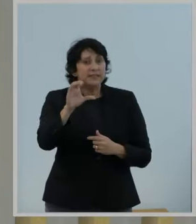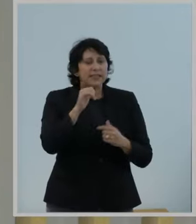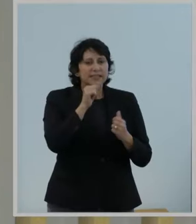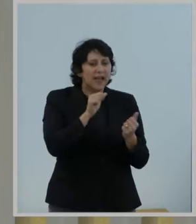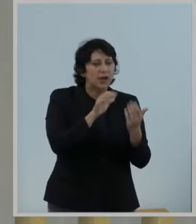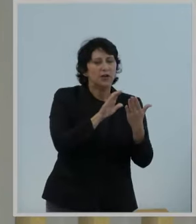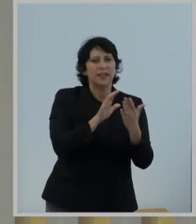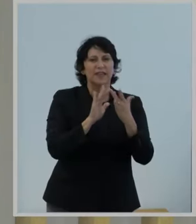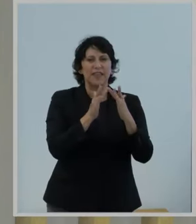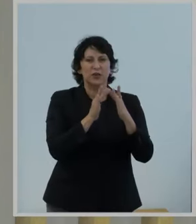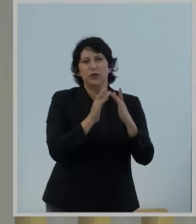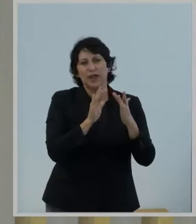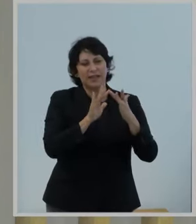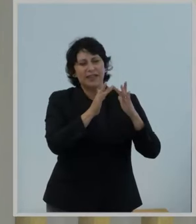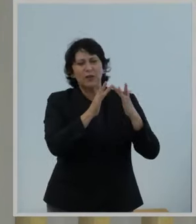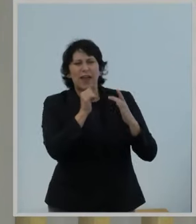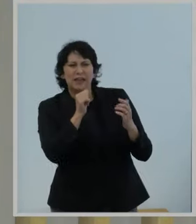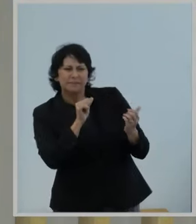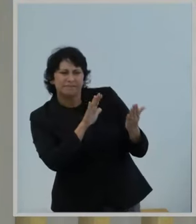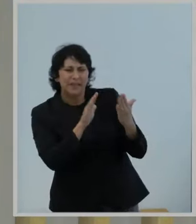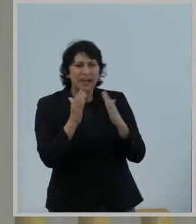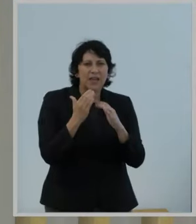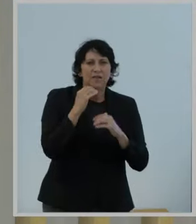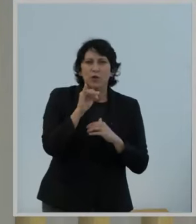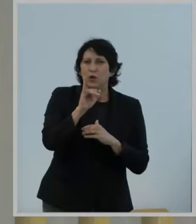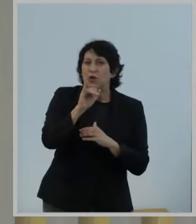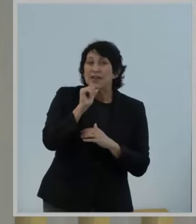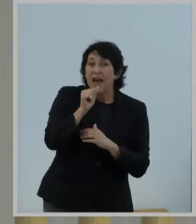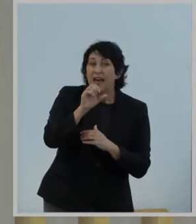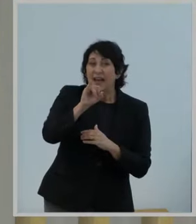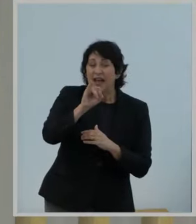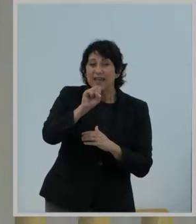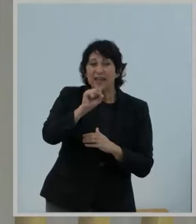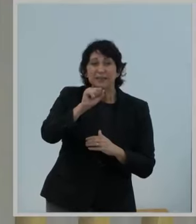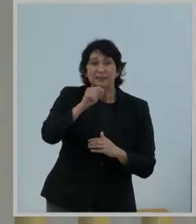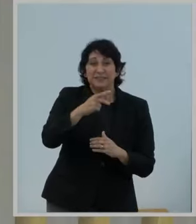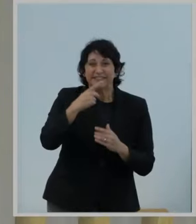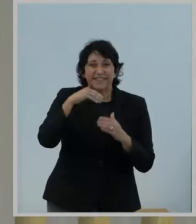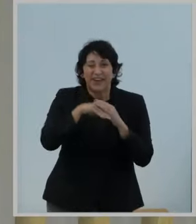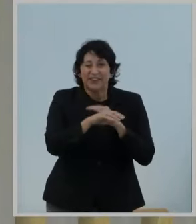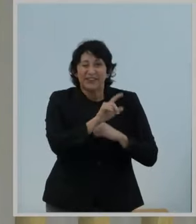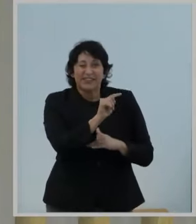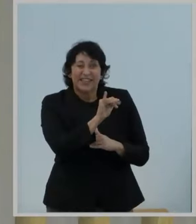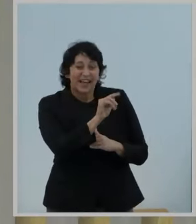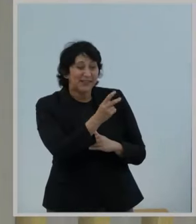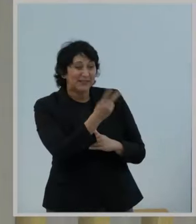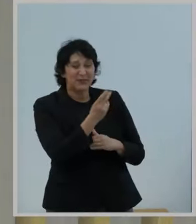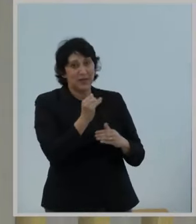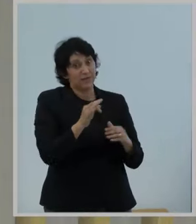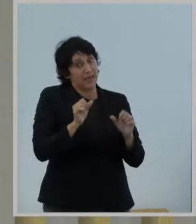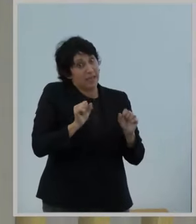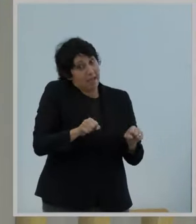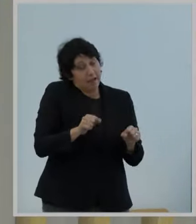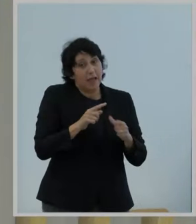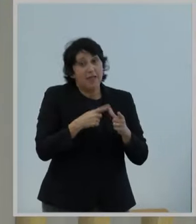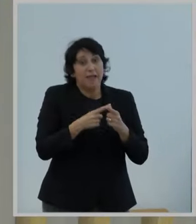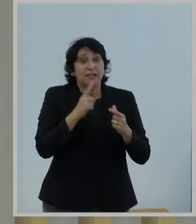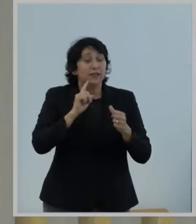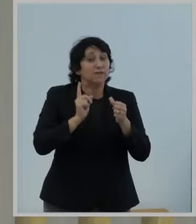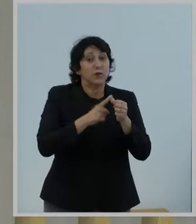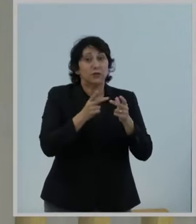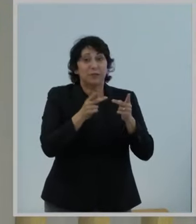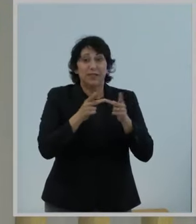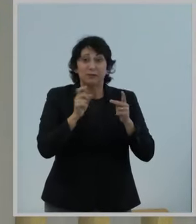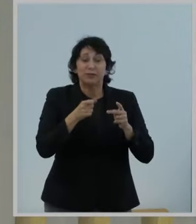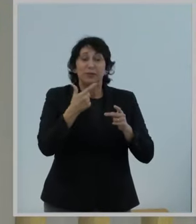companies that aren't ISPs could still be common carriers under the Part I rules of Title II. If they can, that's obviously the first place we should go for relief to protect free